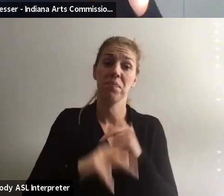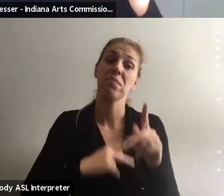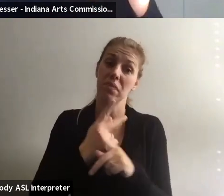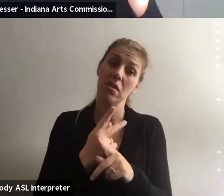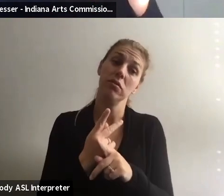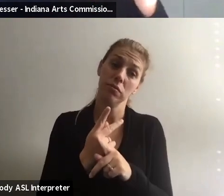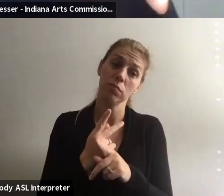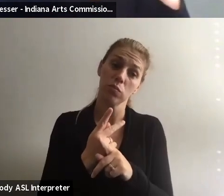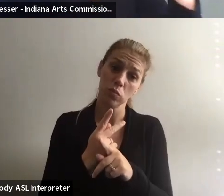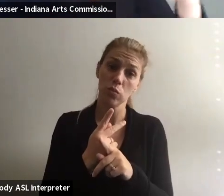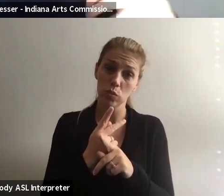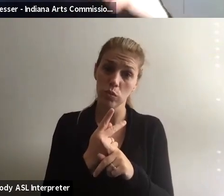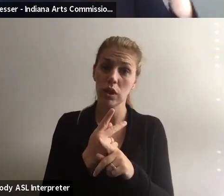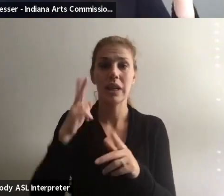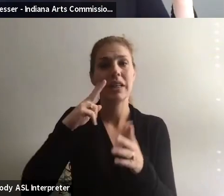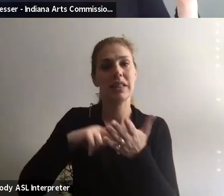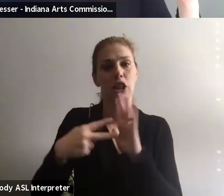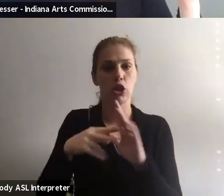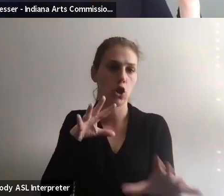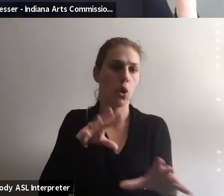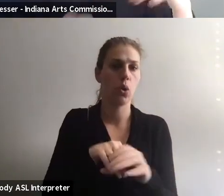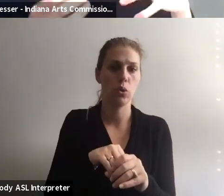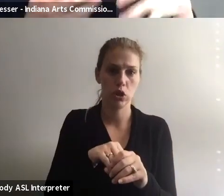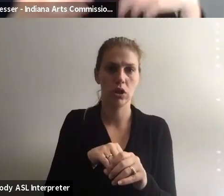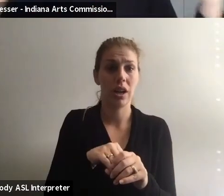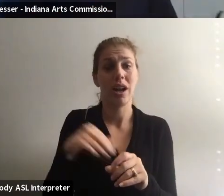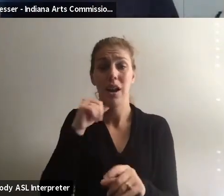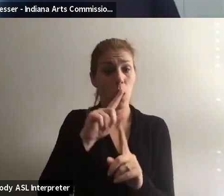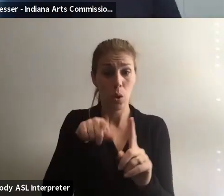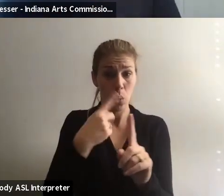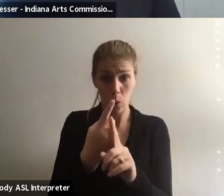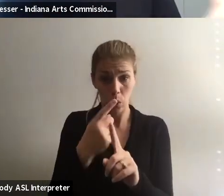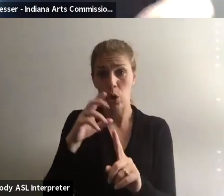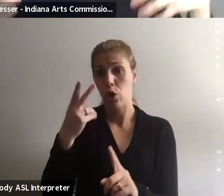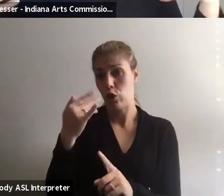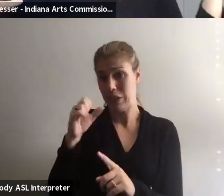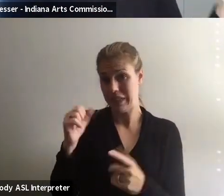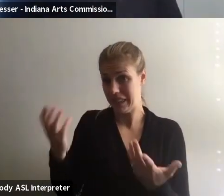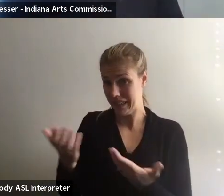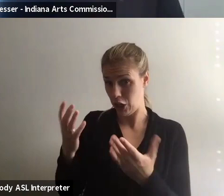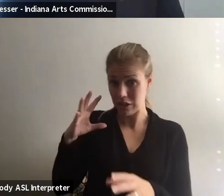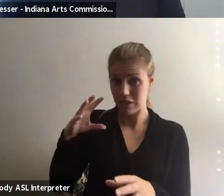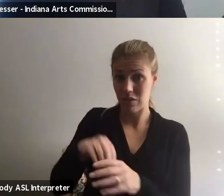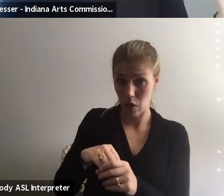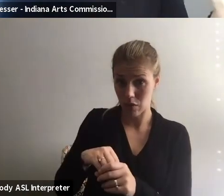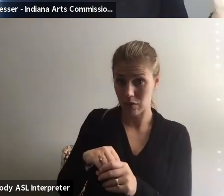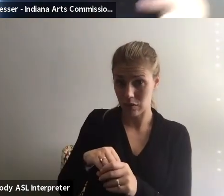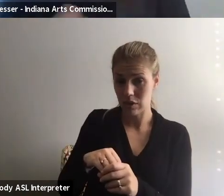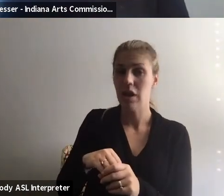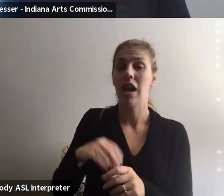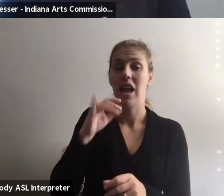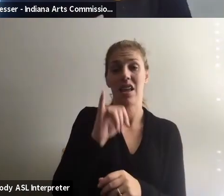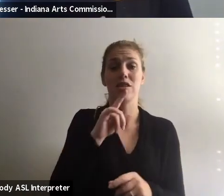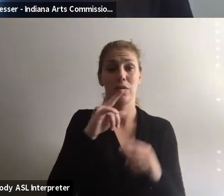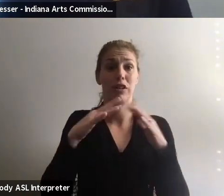um, intentional inclusion and not only, you know, Chris is in the door and there are, it's a quite racially